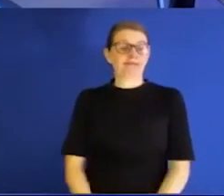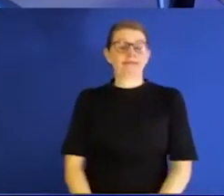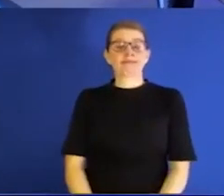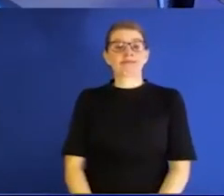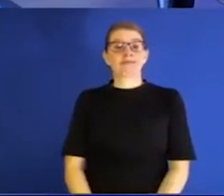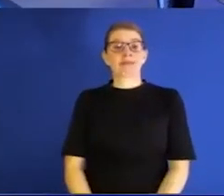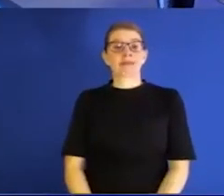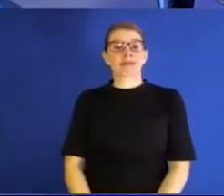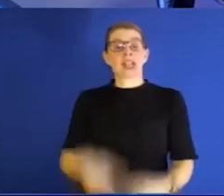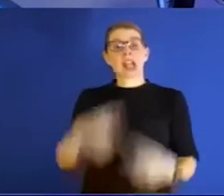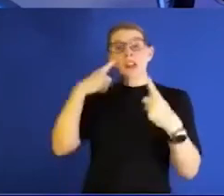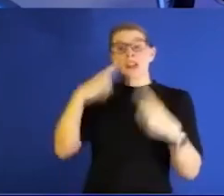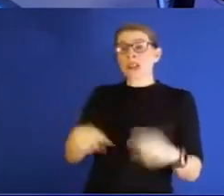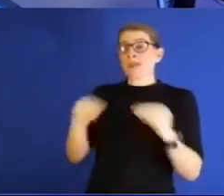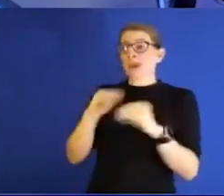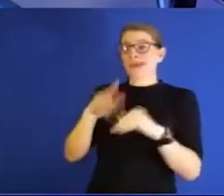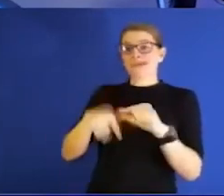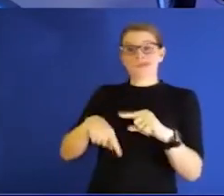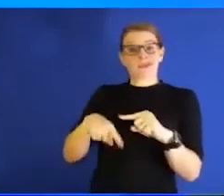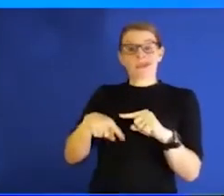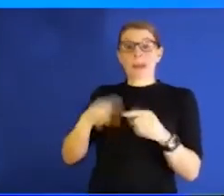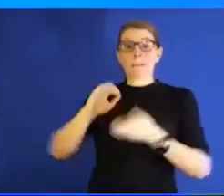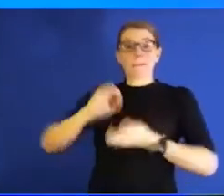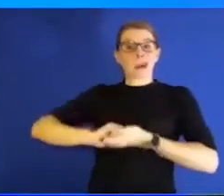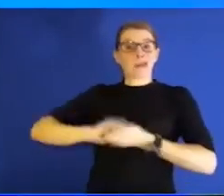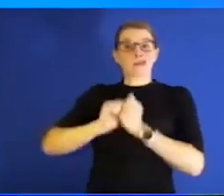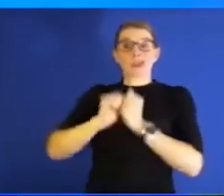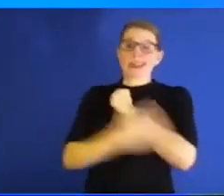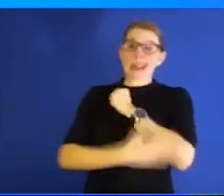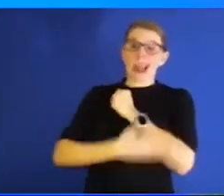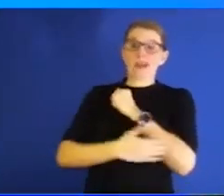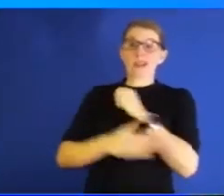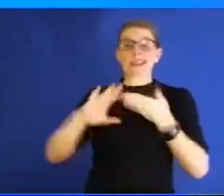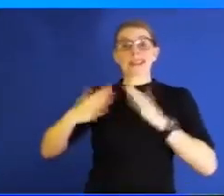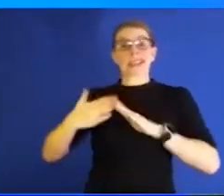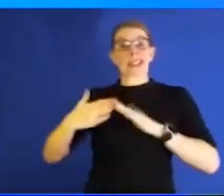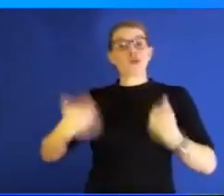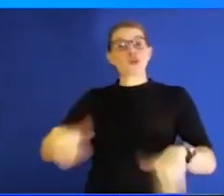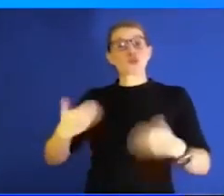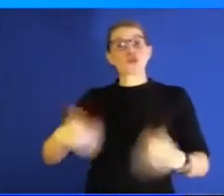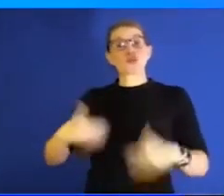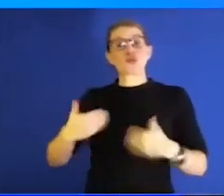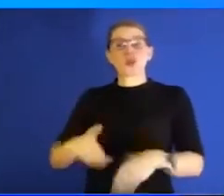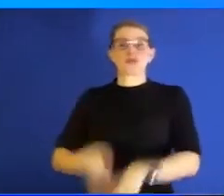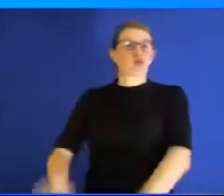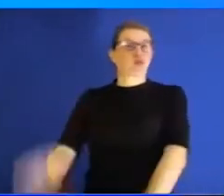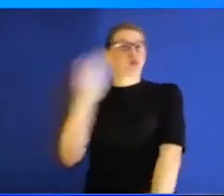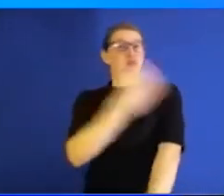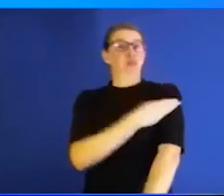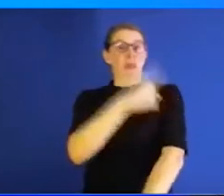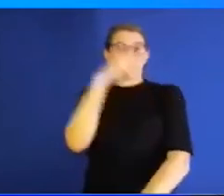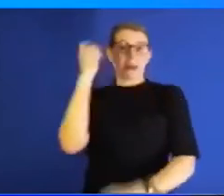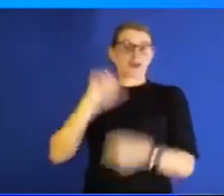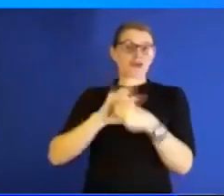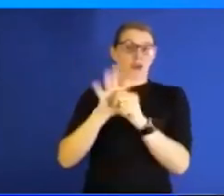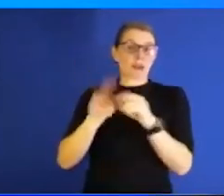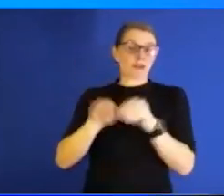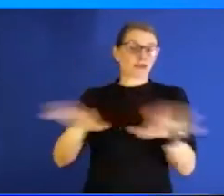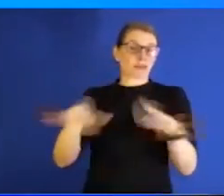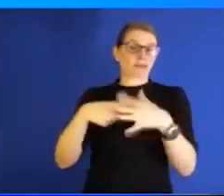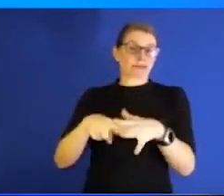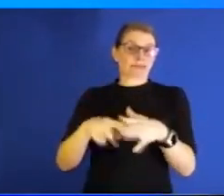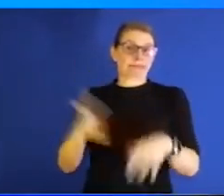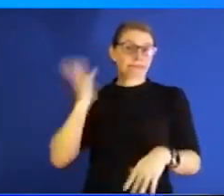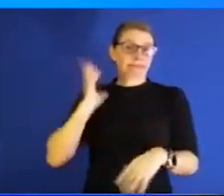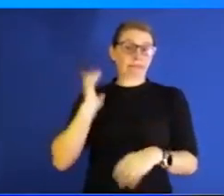agree more. And our partnership with the city and the county has never been better than it is today. And working hand in hand, week